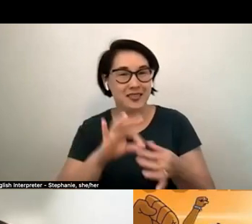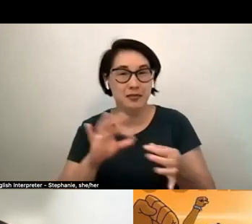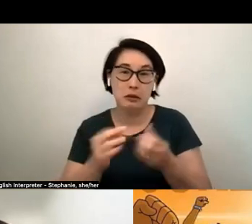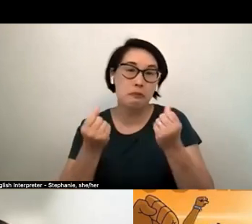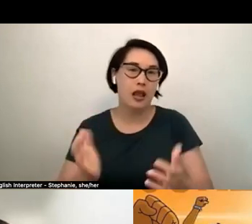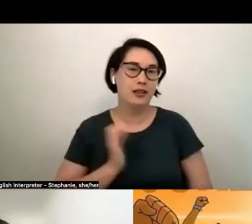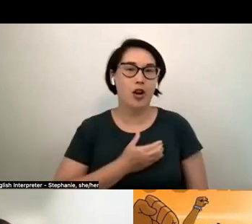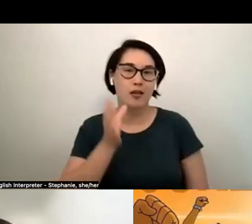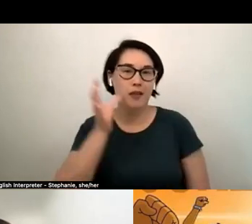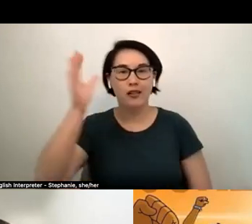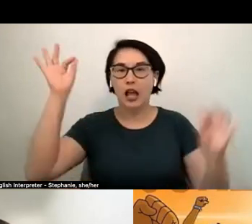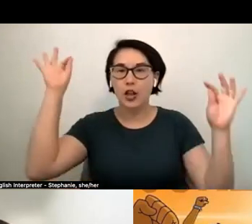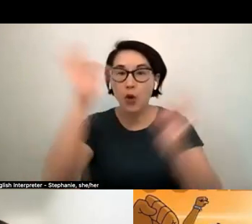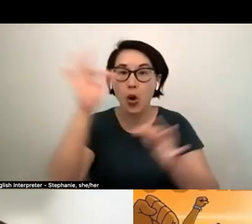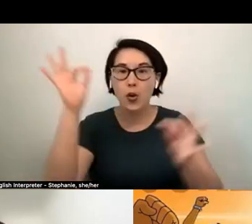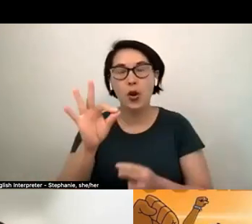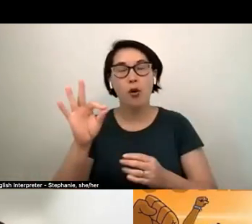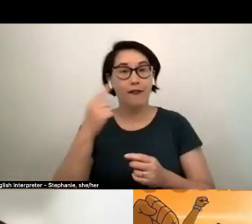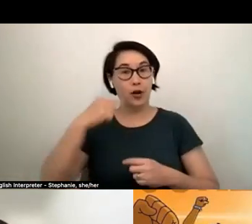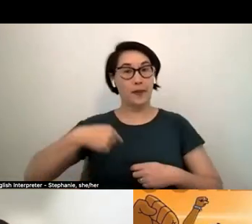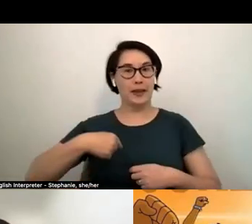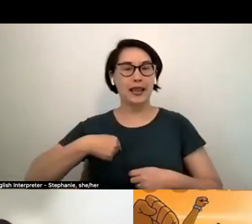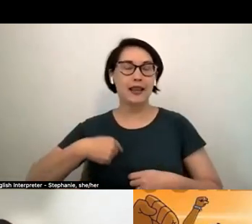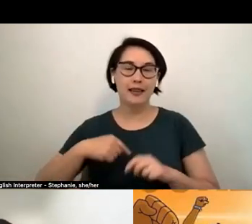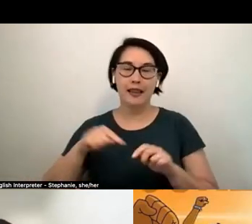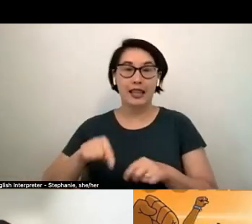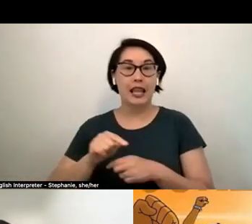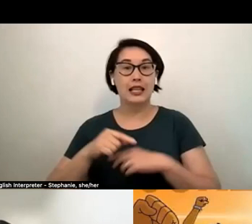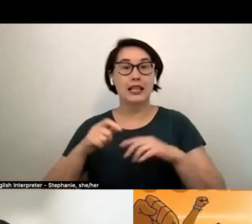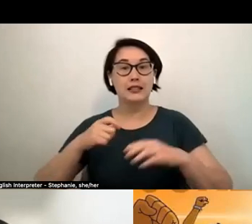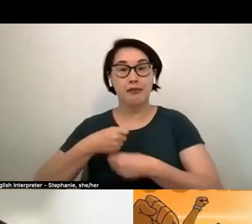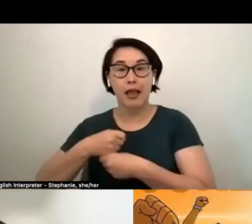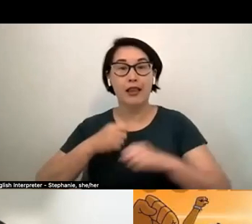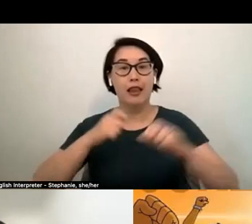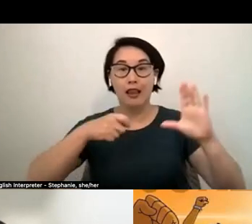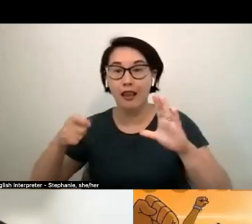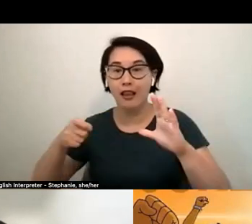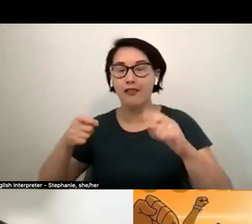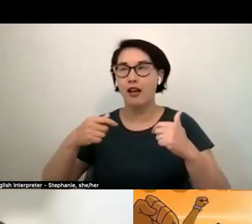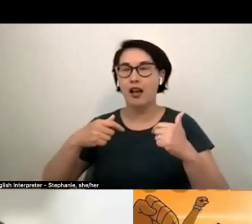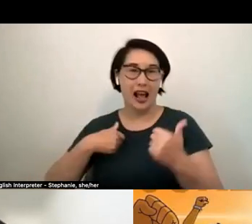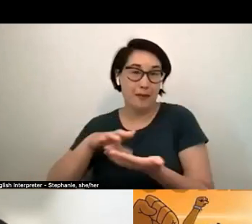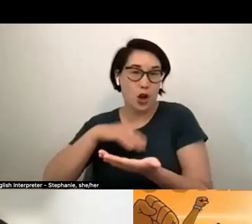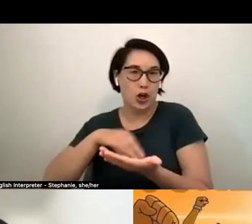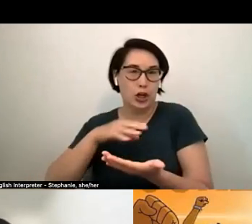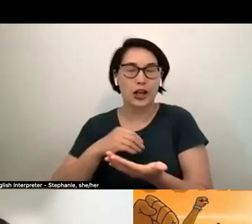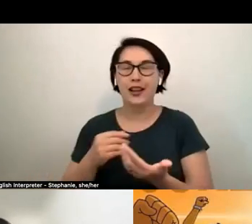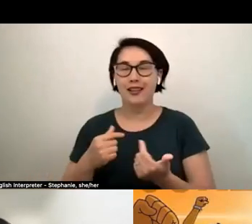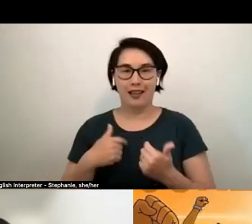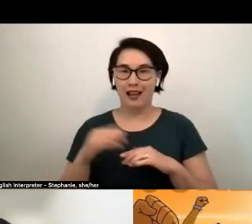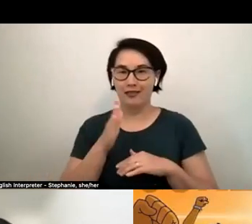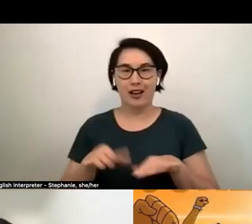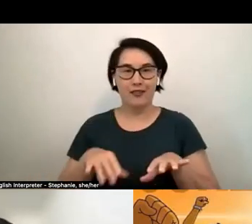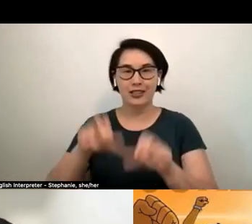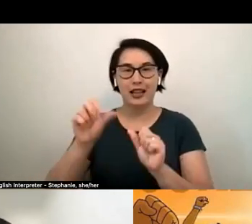this film was my way of learning because i never took an asian american studies class which is my fault i i am gonna definitely go back and take a